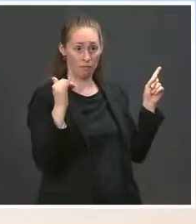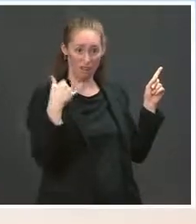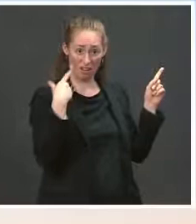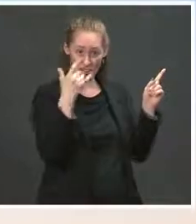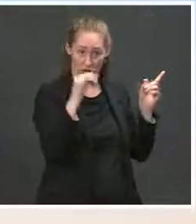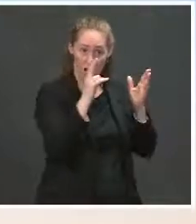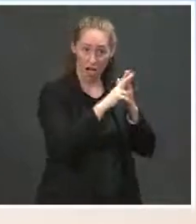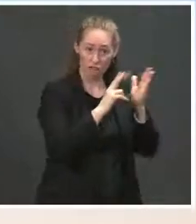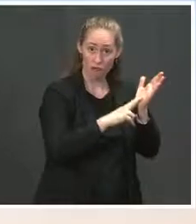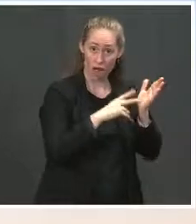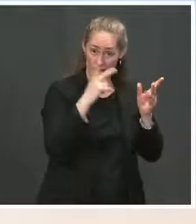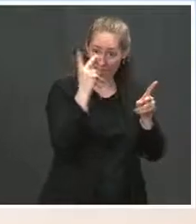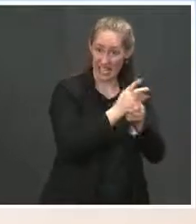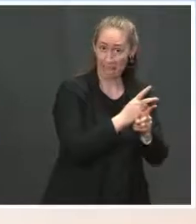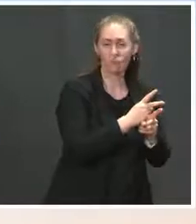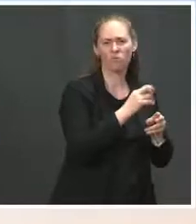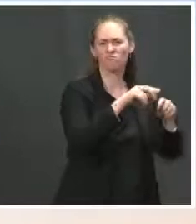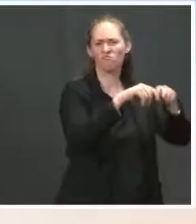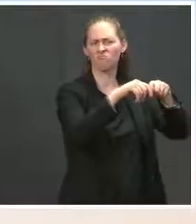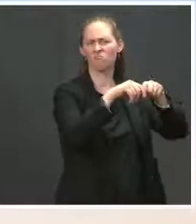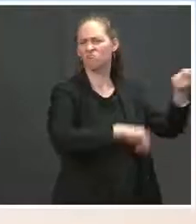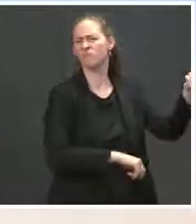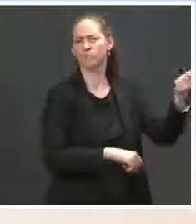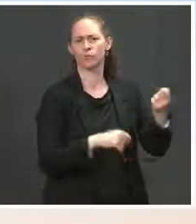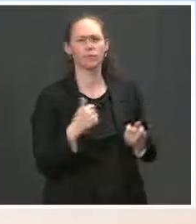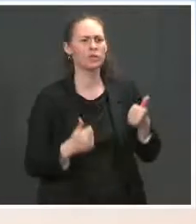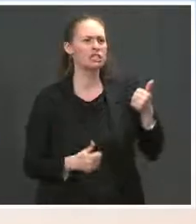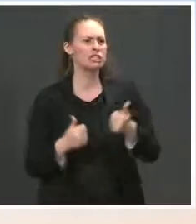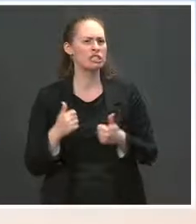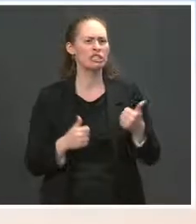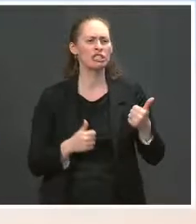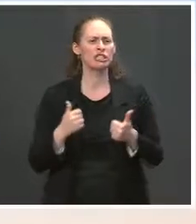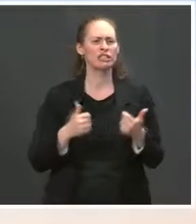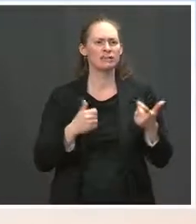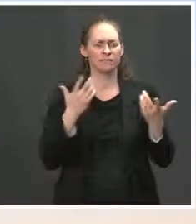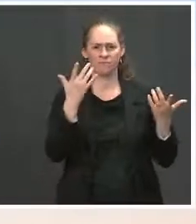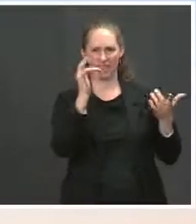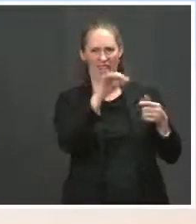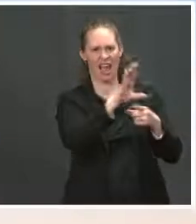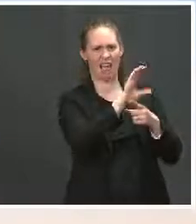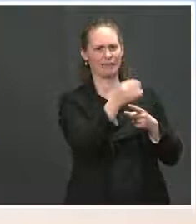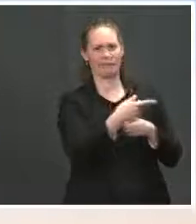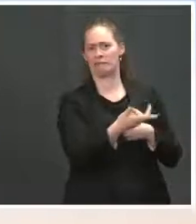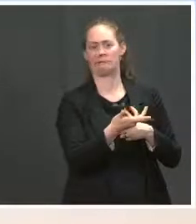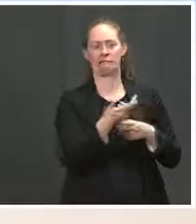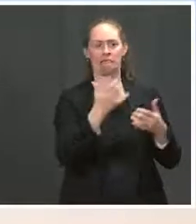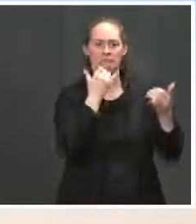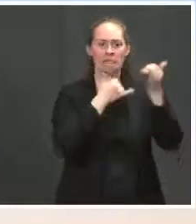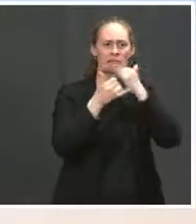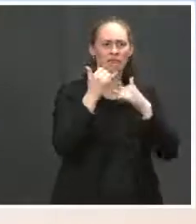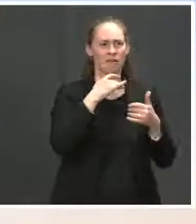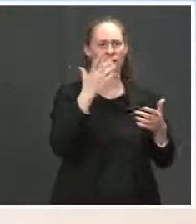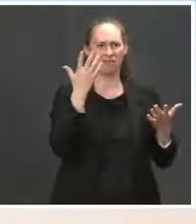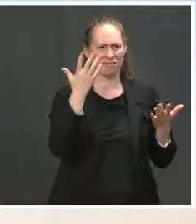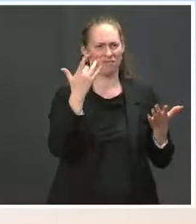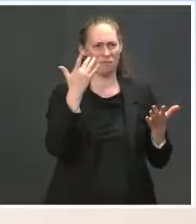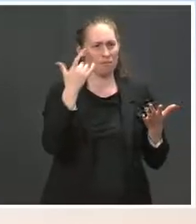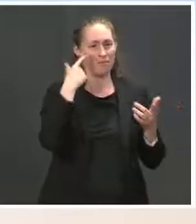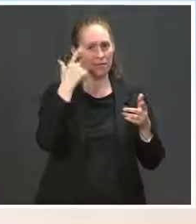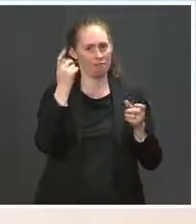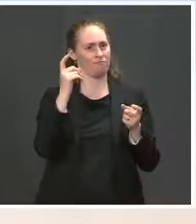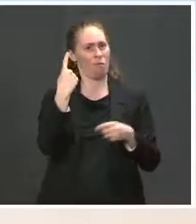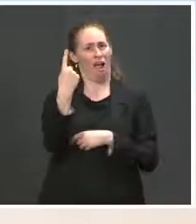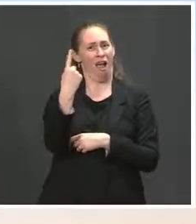discussion about canceling that contract and not working with this company, given they have not produced one usable dose of the COVID-19